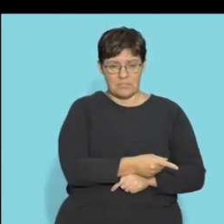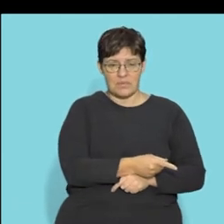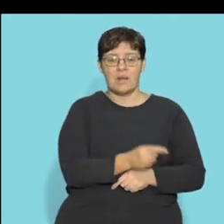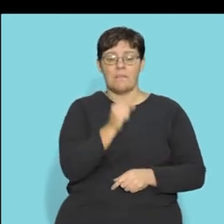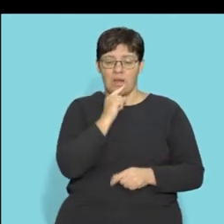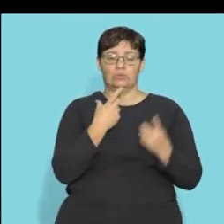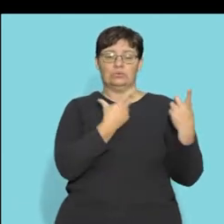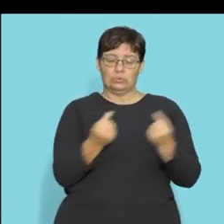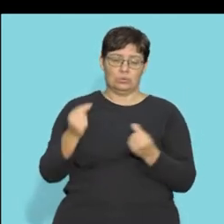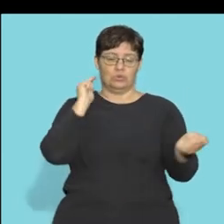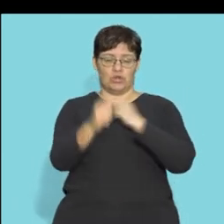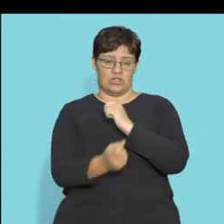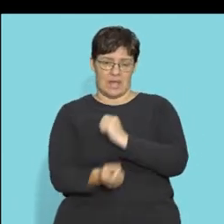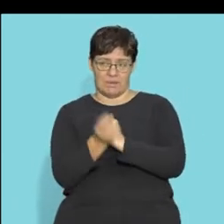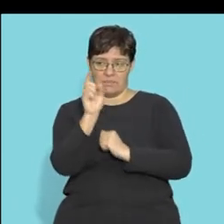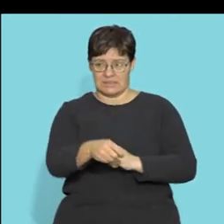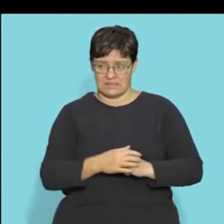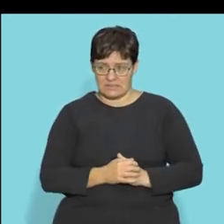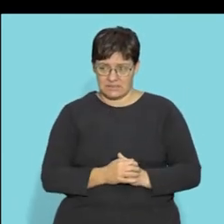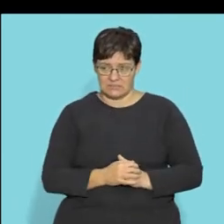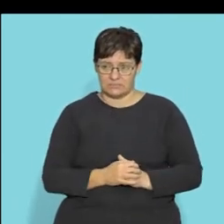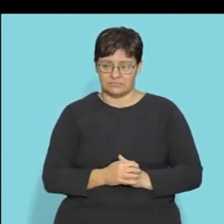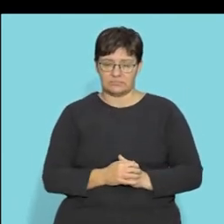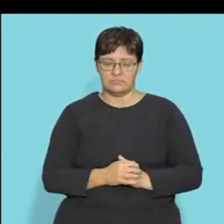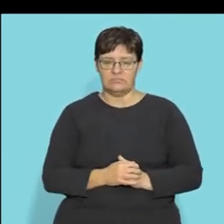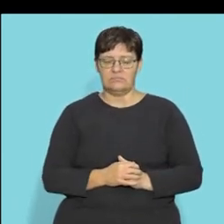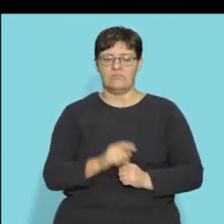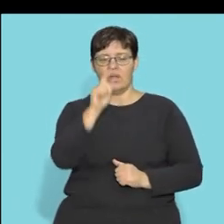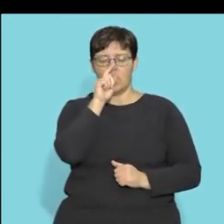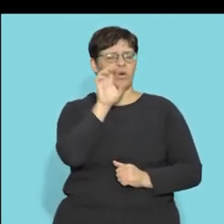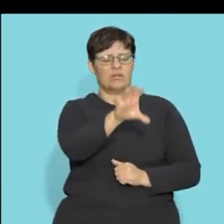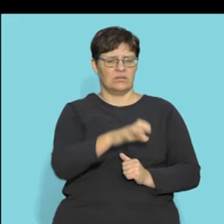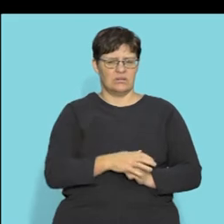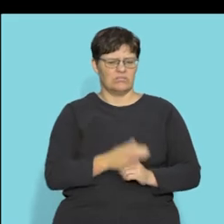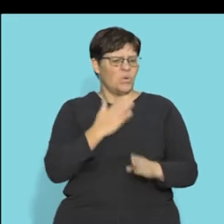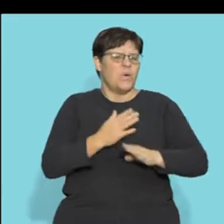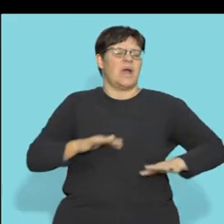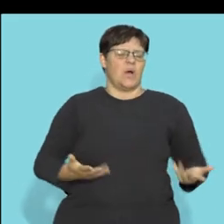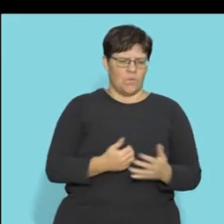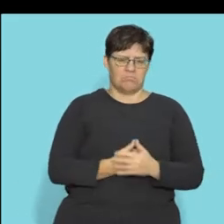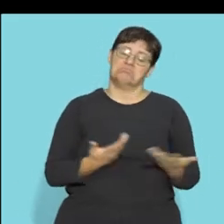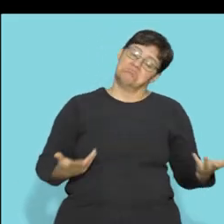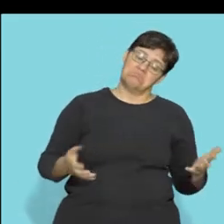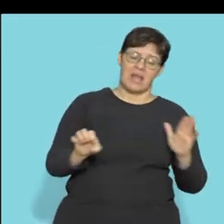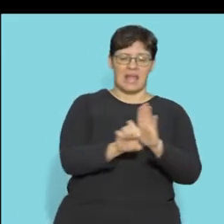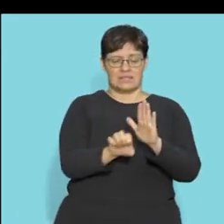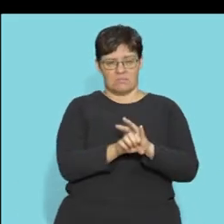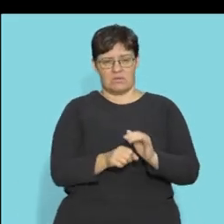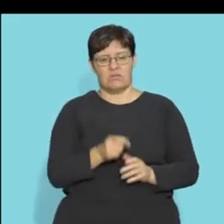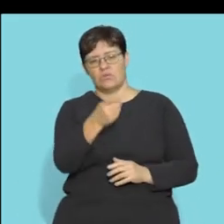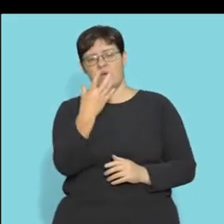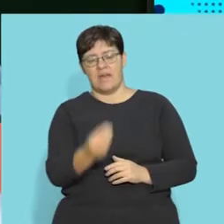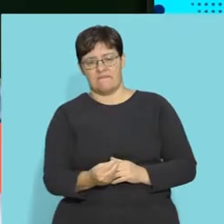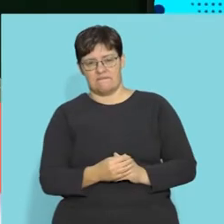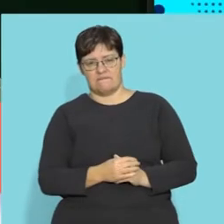to make an effect or a change. Right. And then we look at the spot. How does it actually work? Say, for